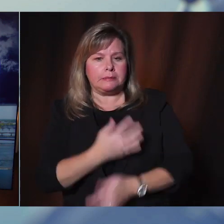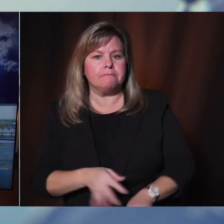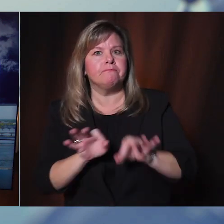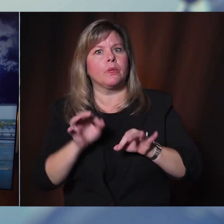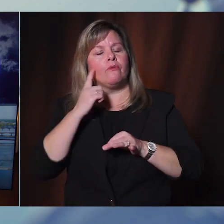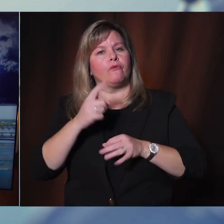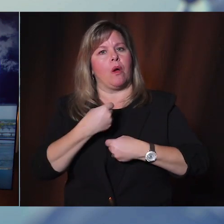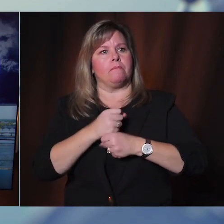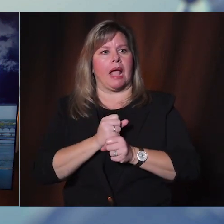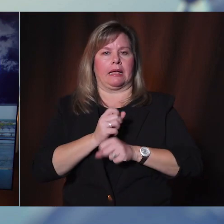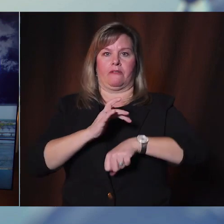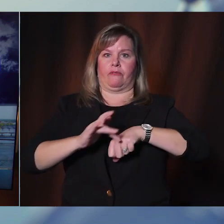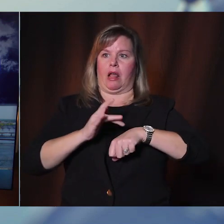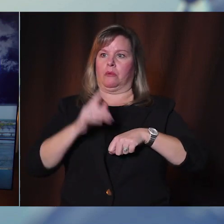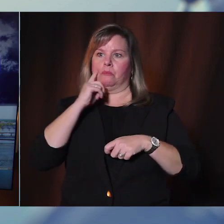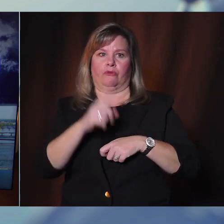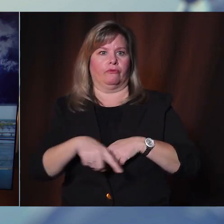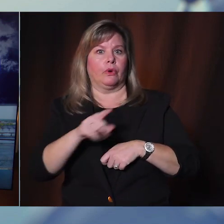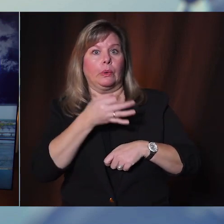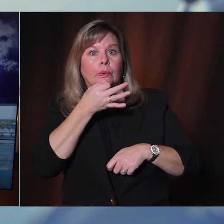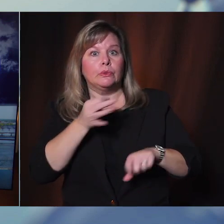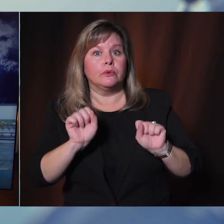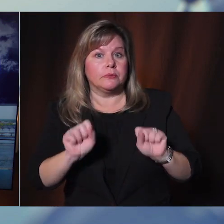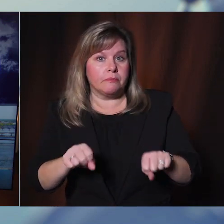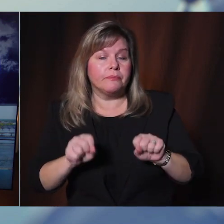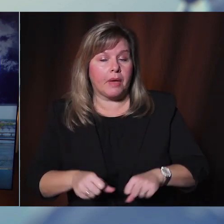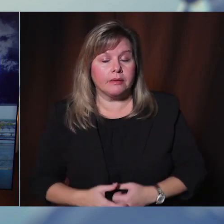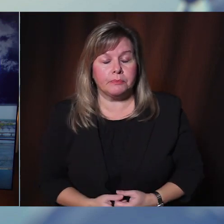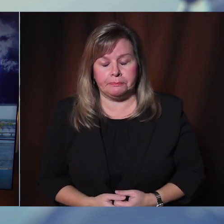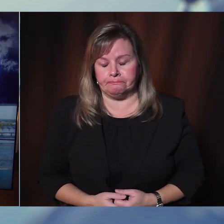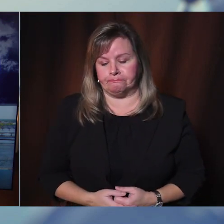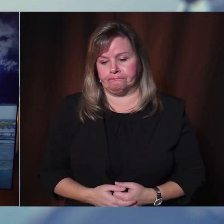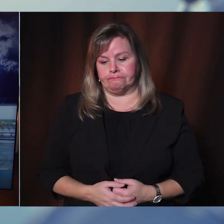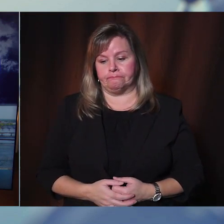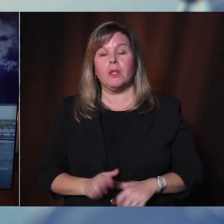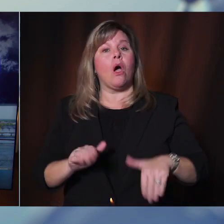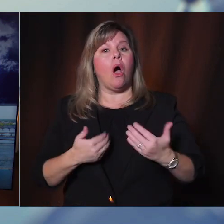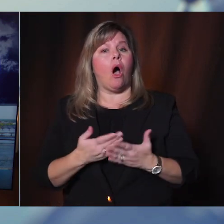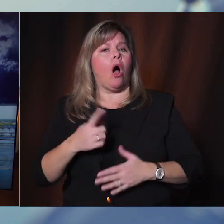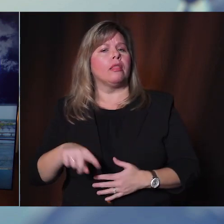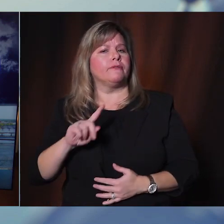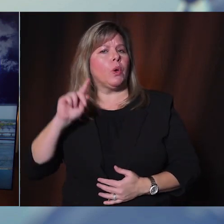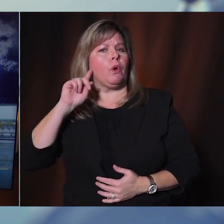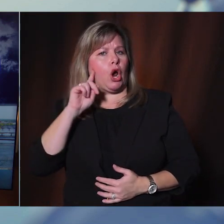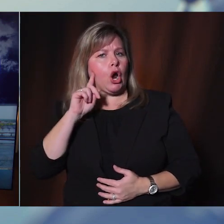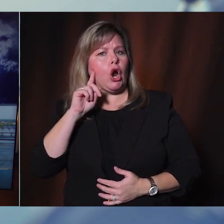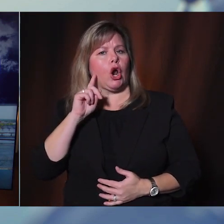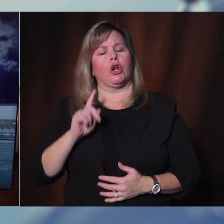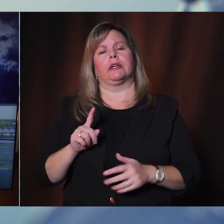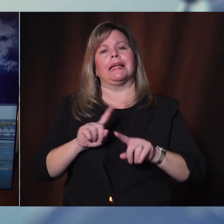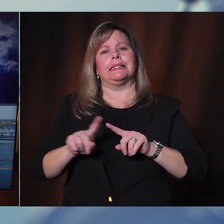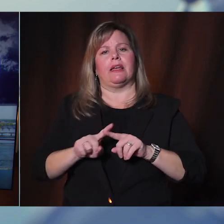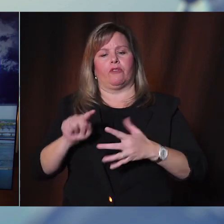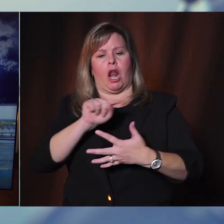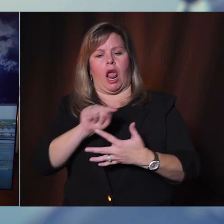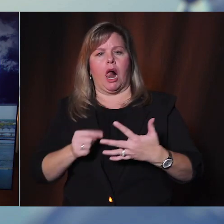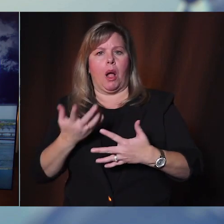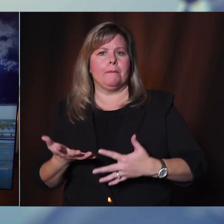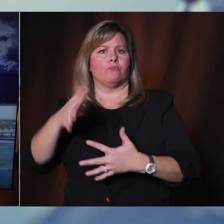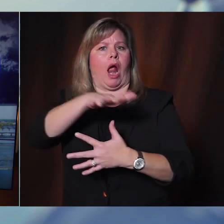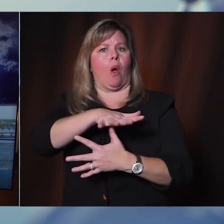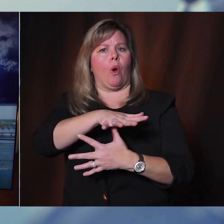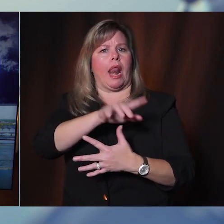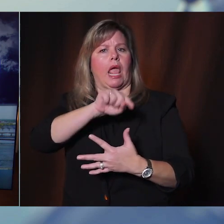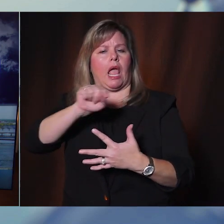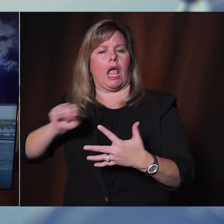available to you as soon as we possibly can. So I know you've all heard a lot about priority phases. Right now the state